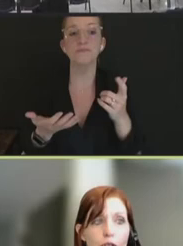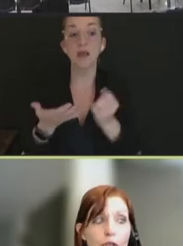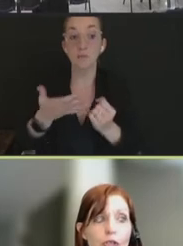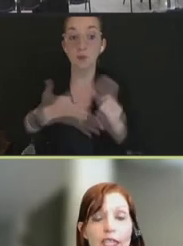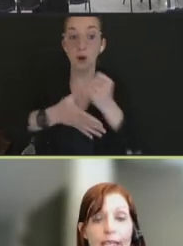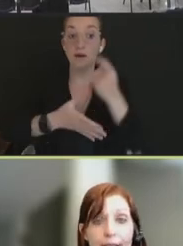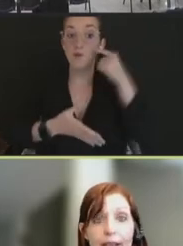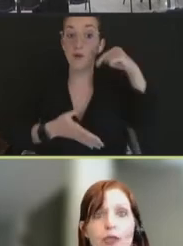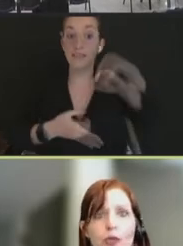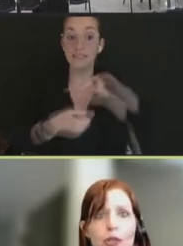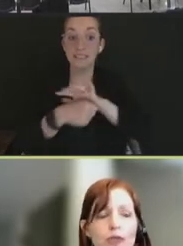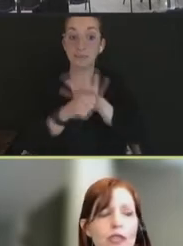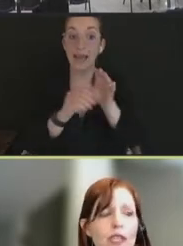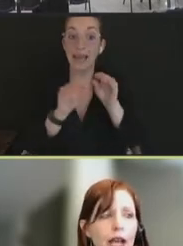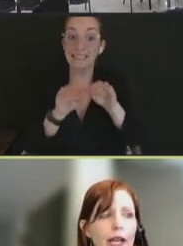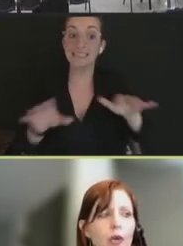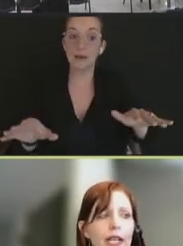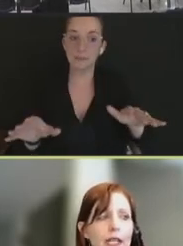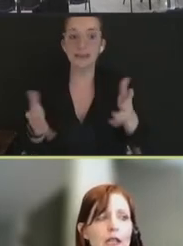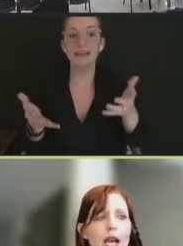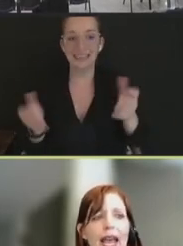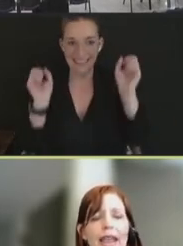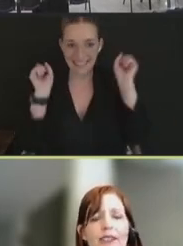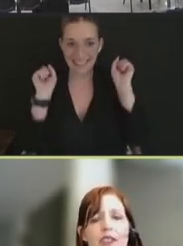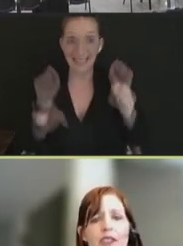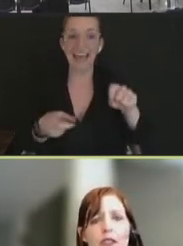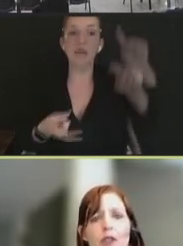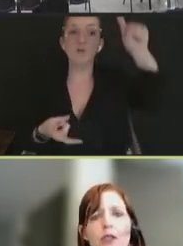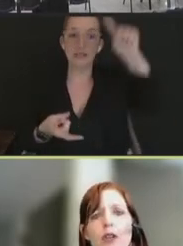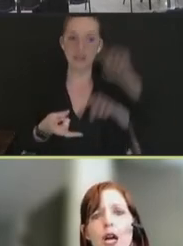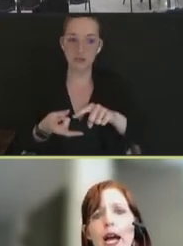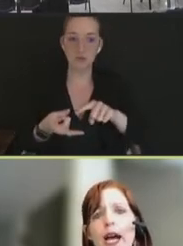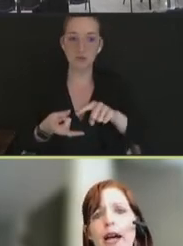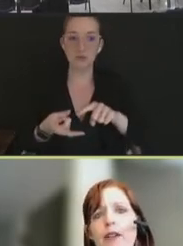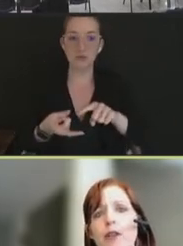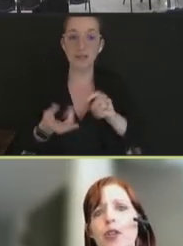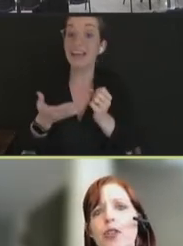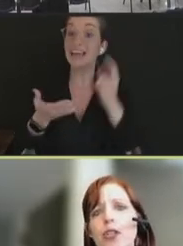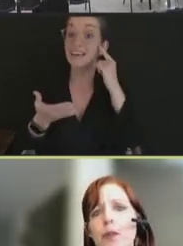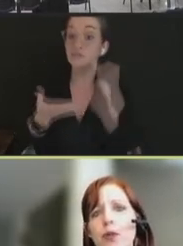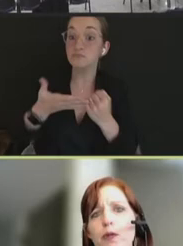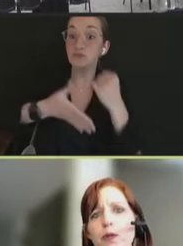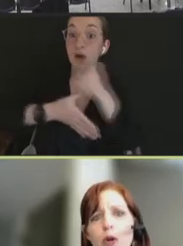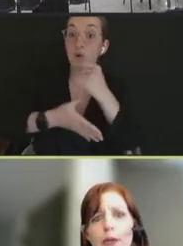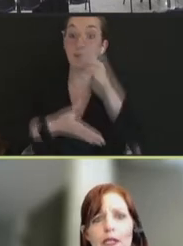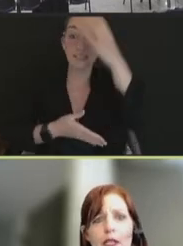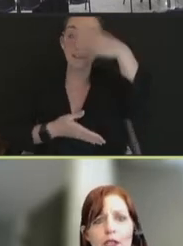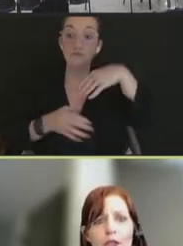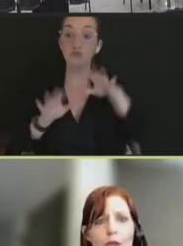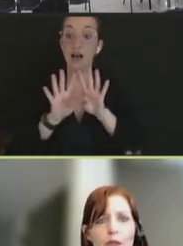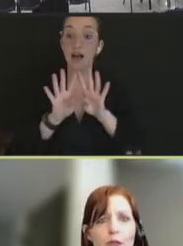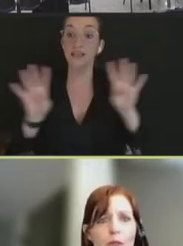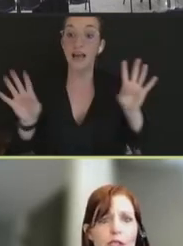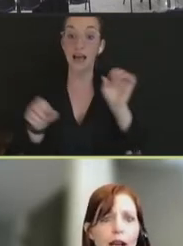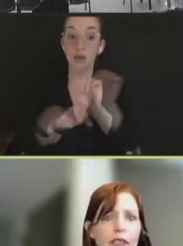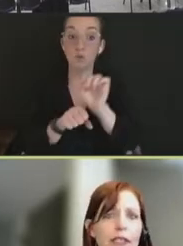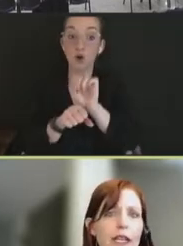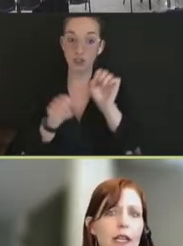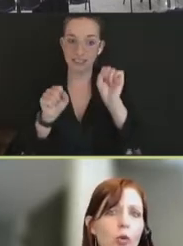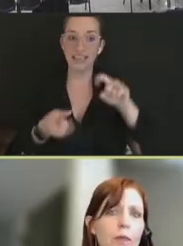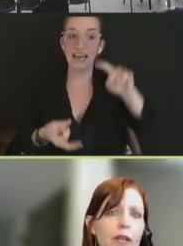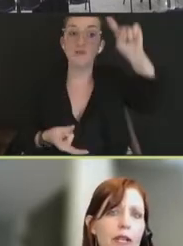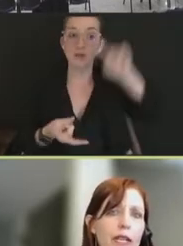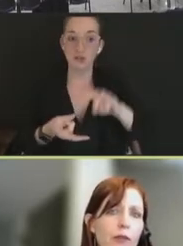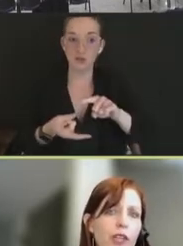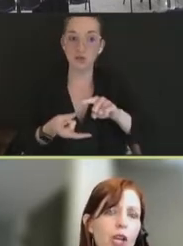workers can reduce the inequities and still have good performance in terms of mortality